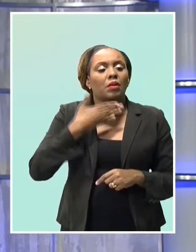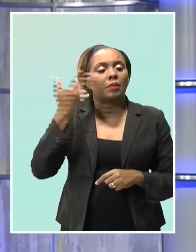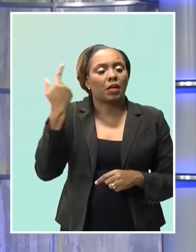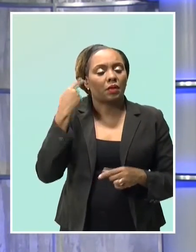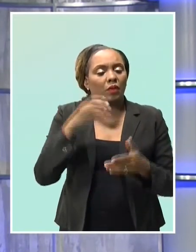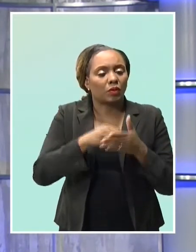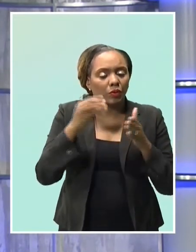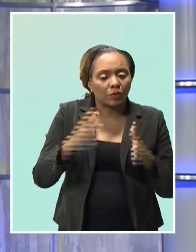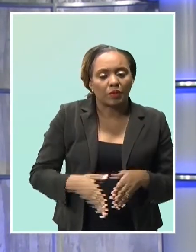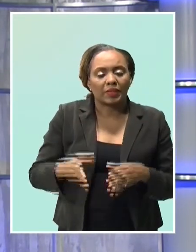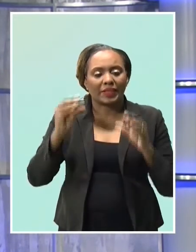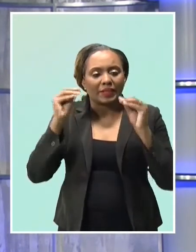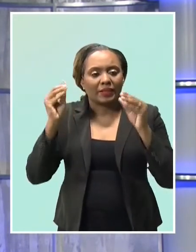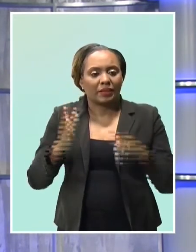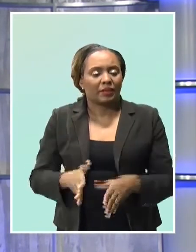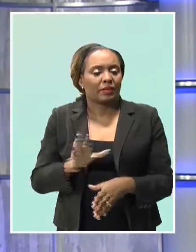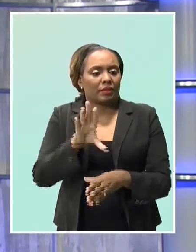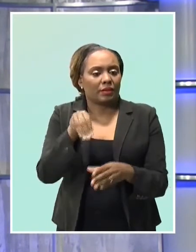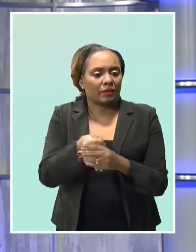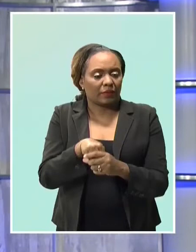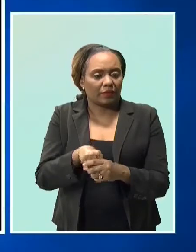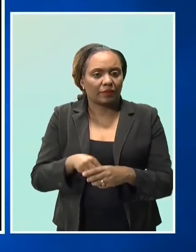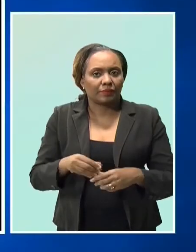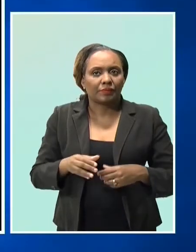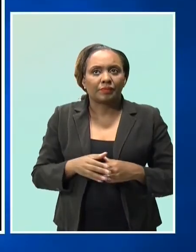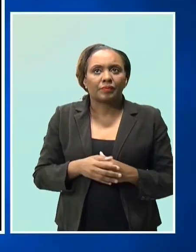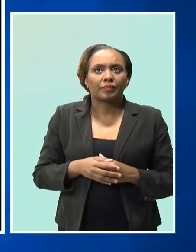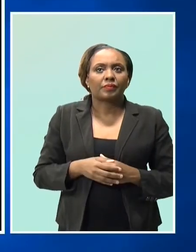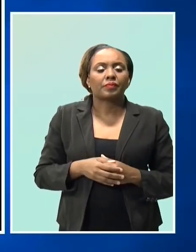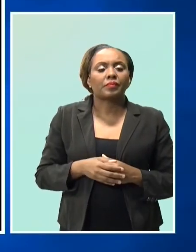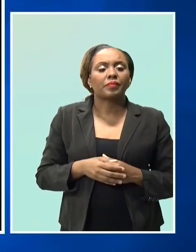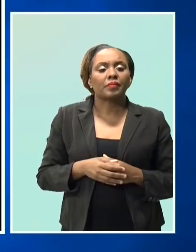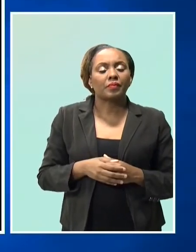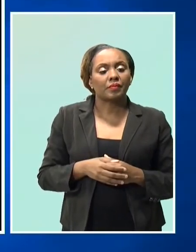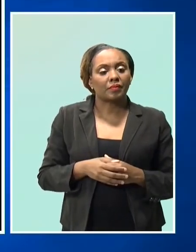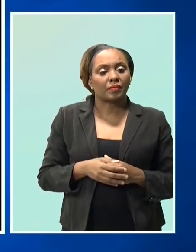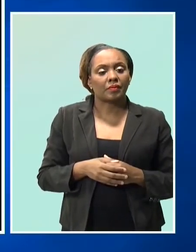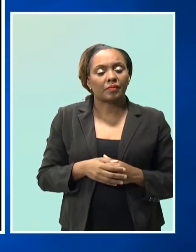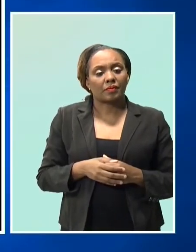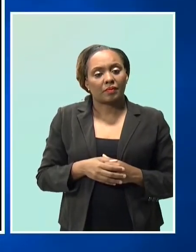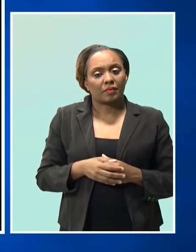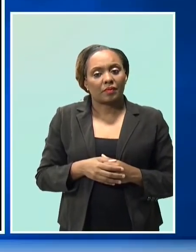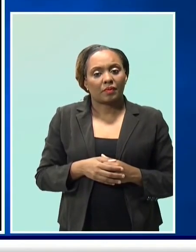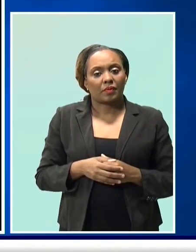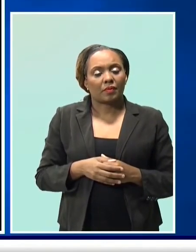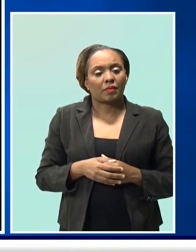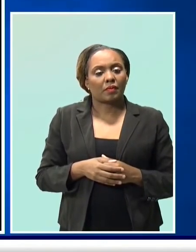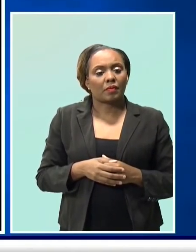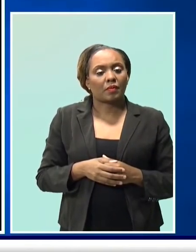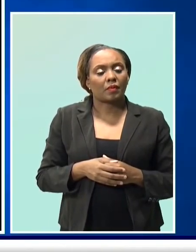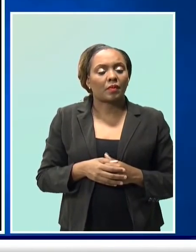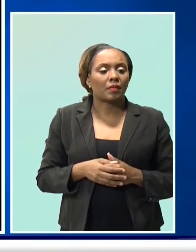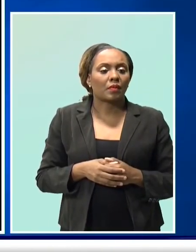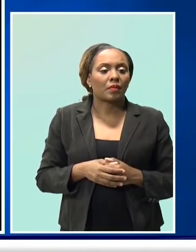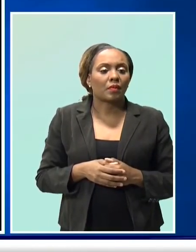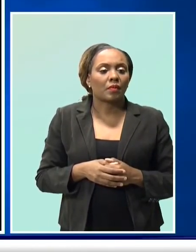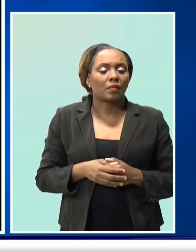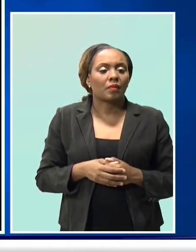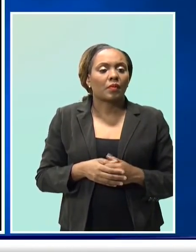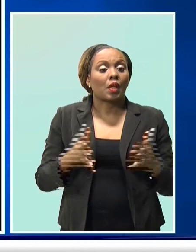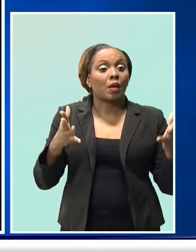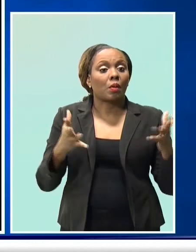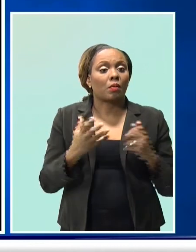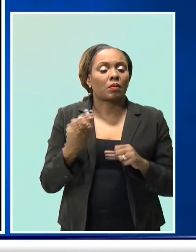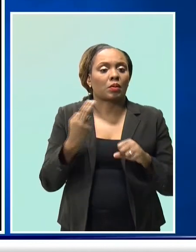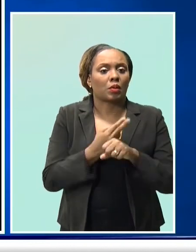of all stakeholders involved. The which we have taken in terms of at least utilizing one common measure